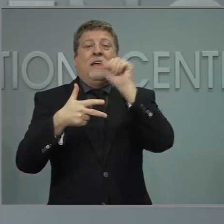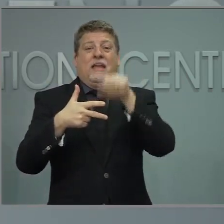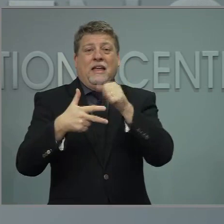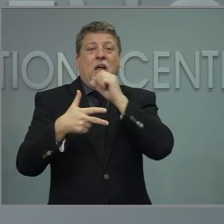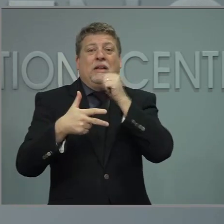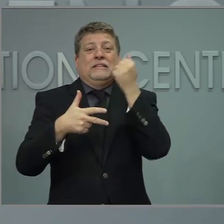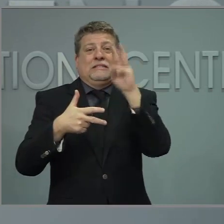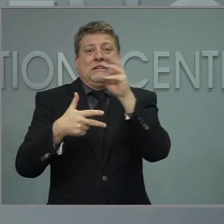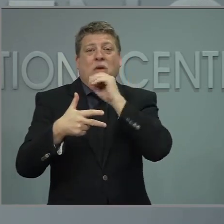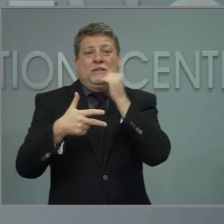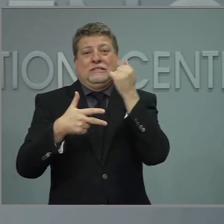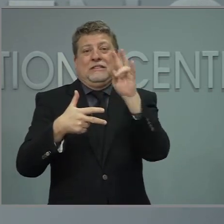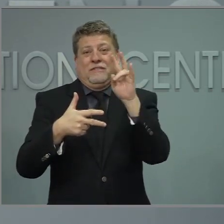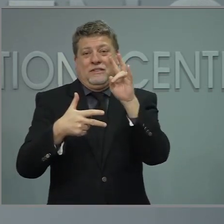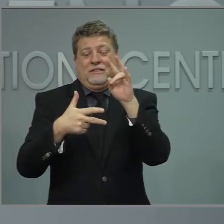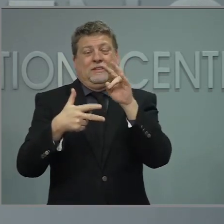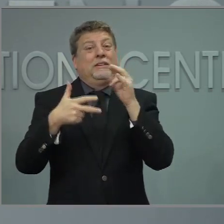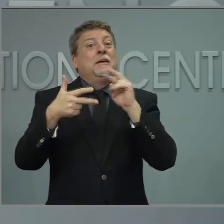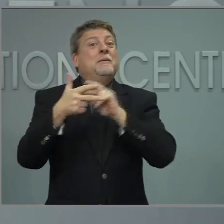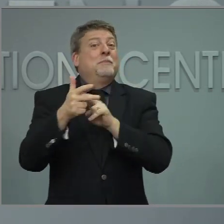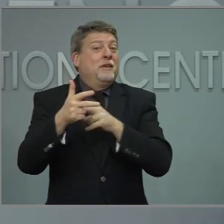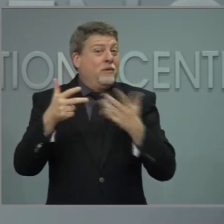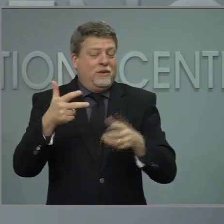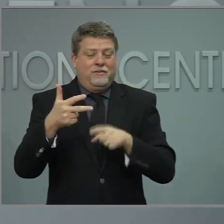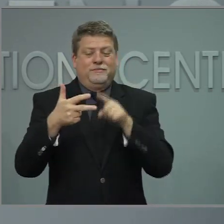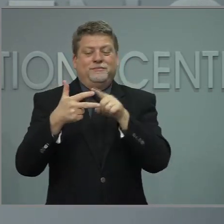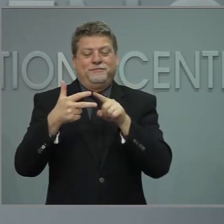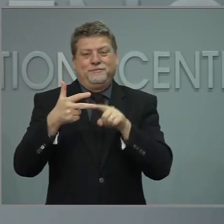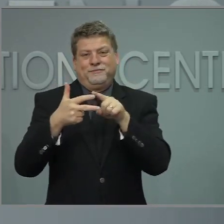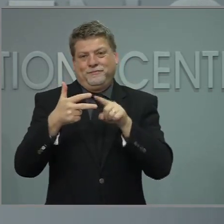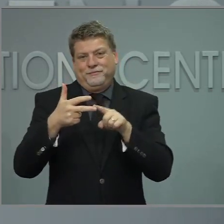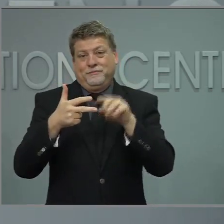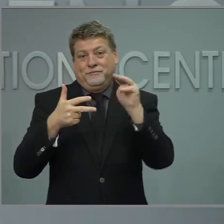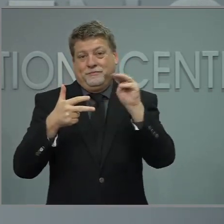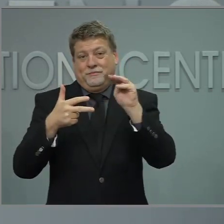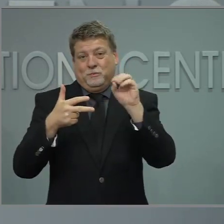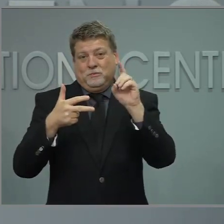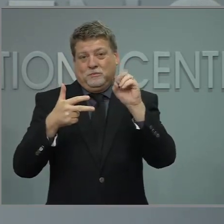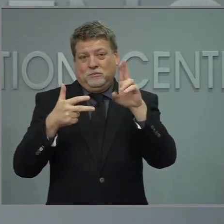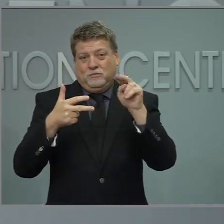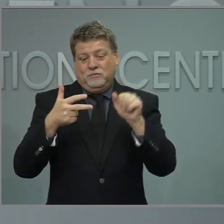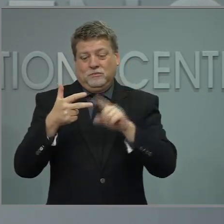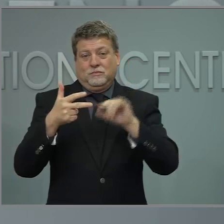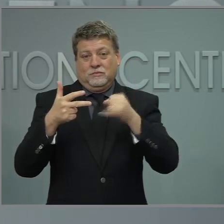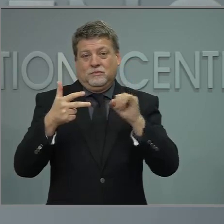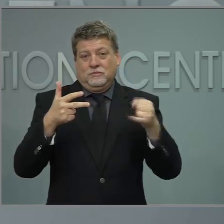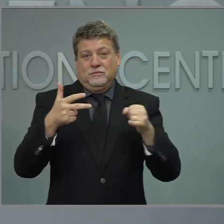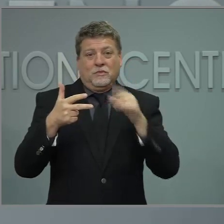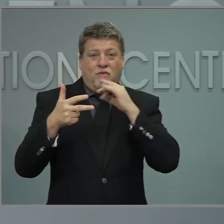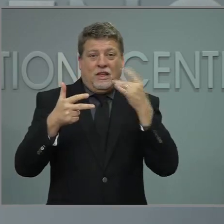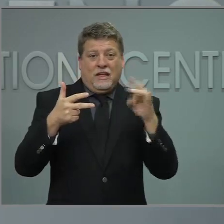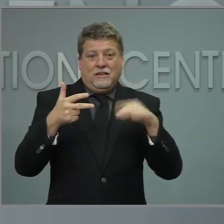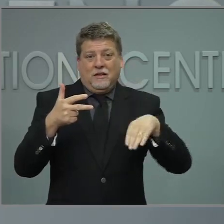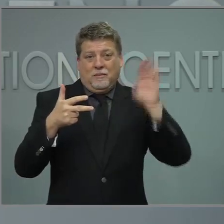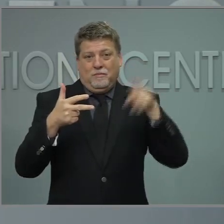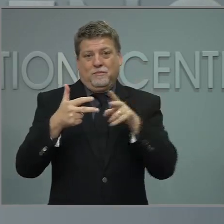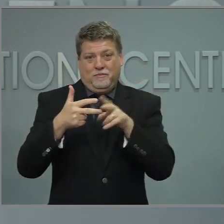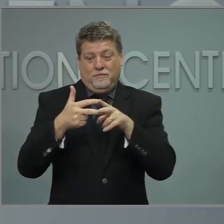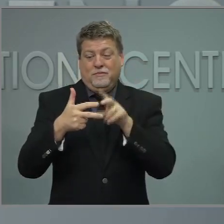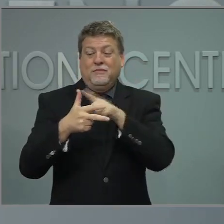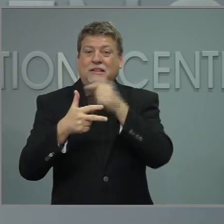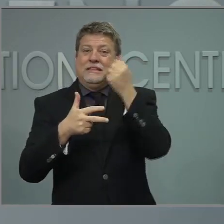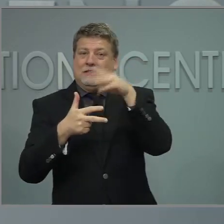17 year olds. That means the Moderna and the Johnson and Johnson are only for those who are 18 and up. Pfizer is for 16